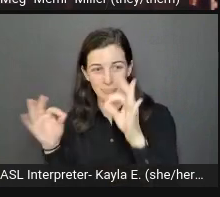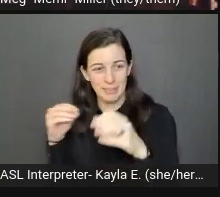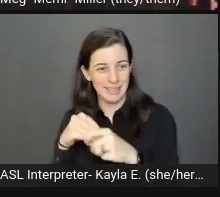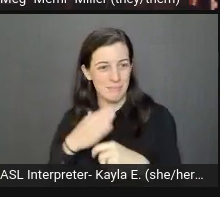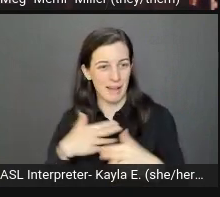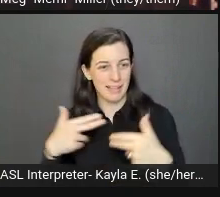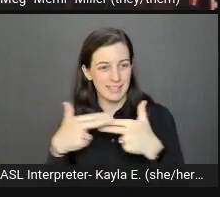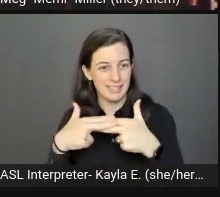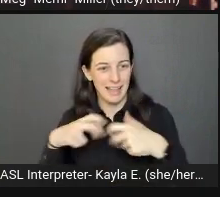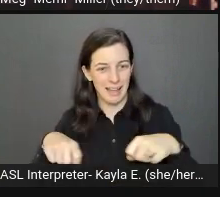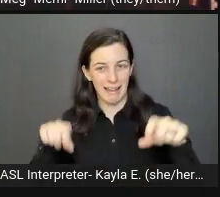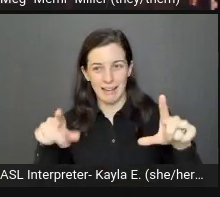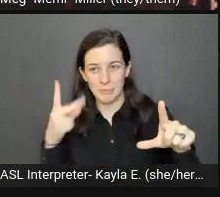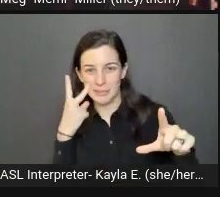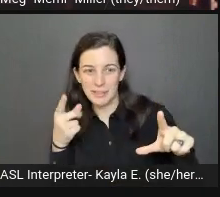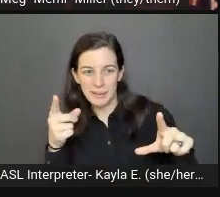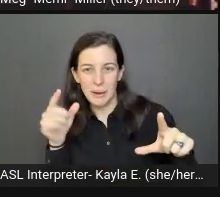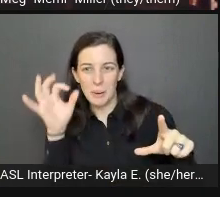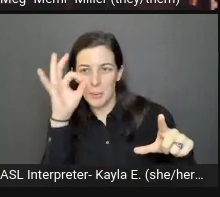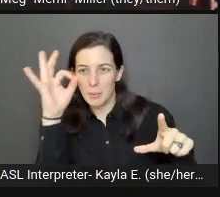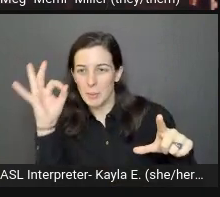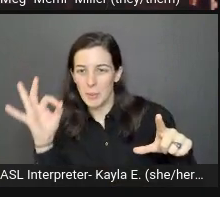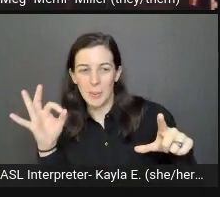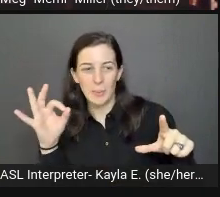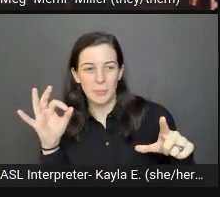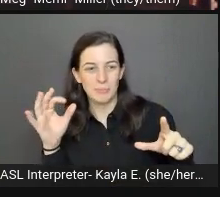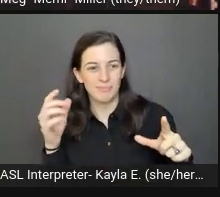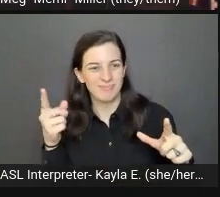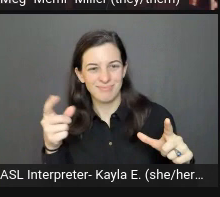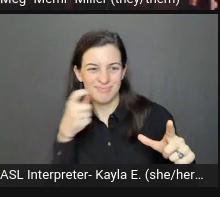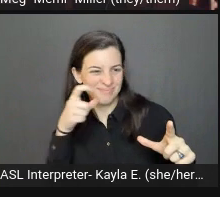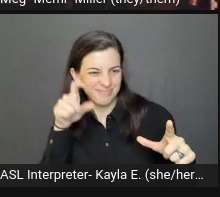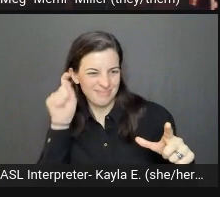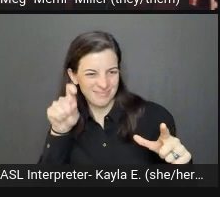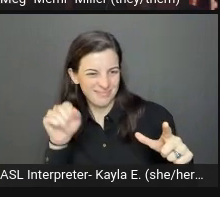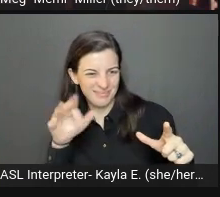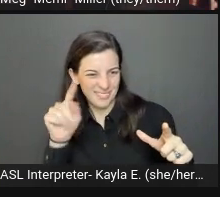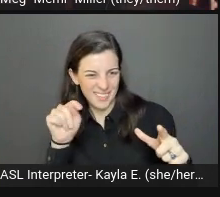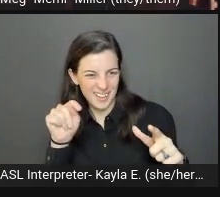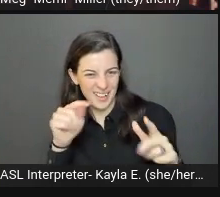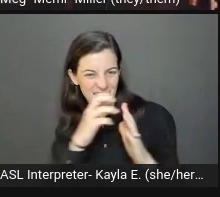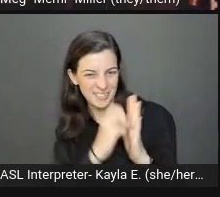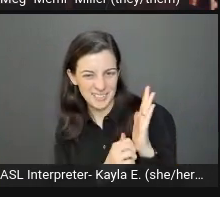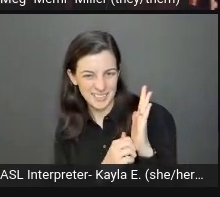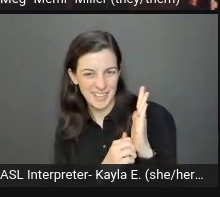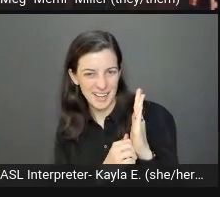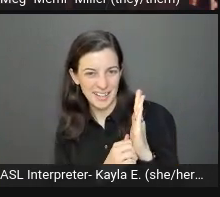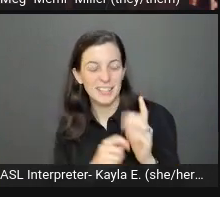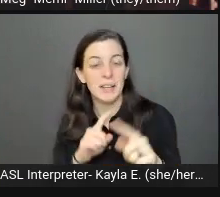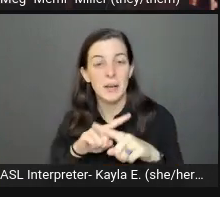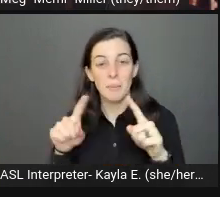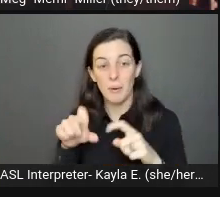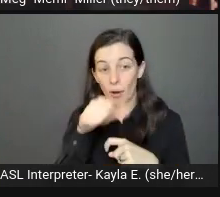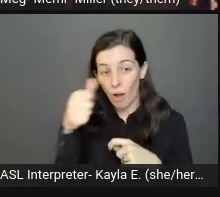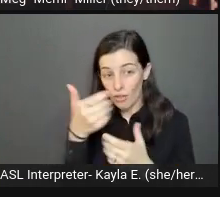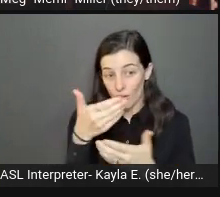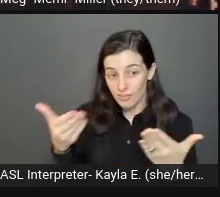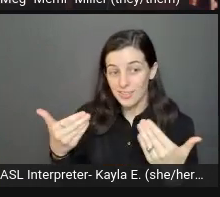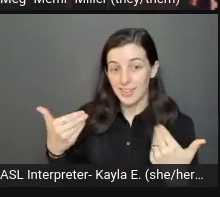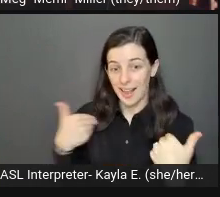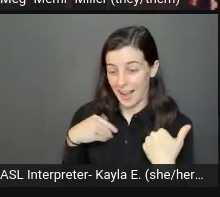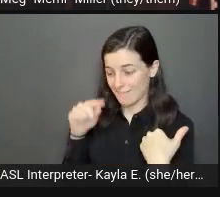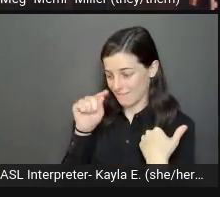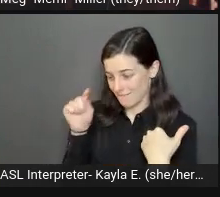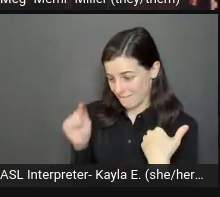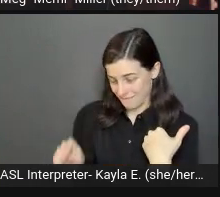purpose. But my little sparkle graphics that I have in the top of my slides, they don't have alt text because they're